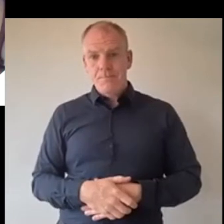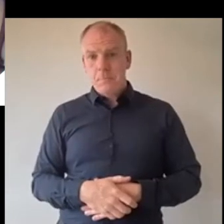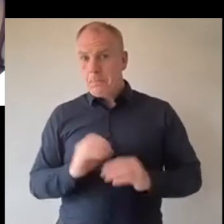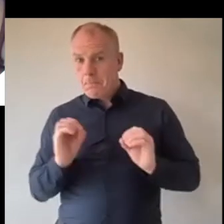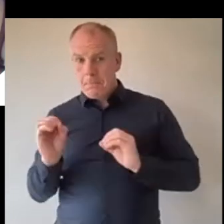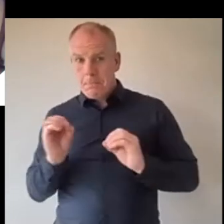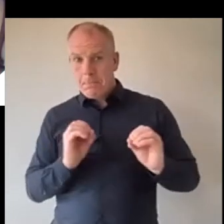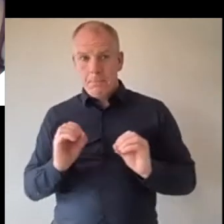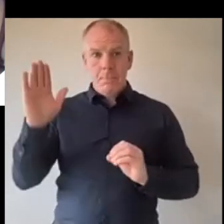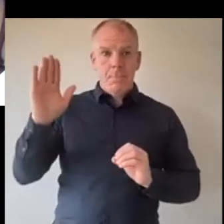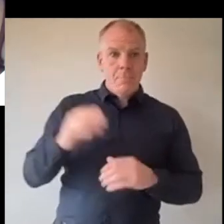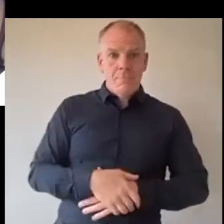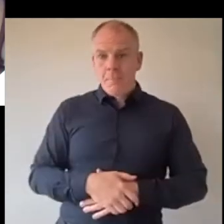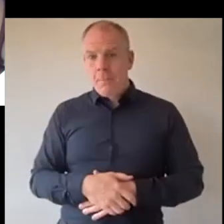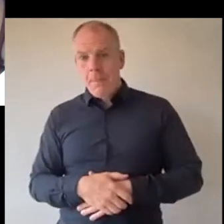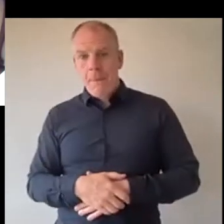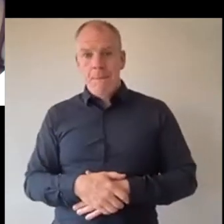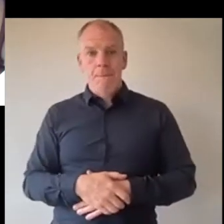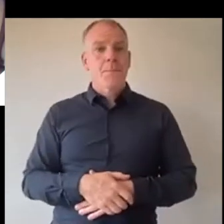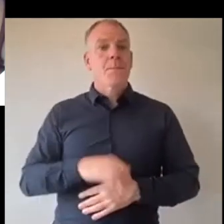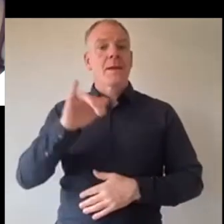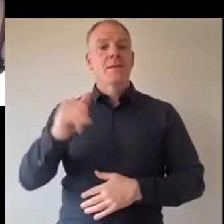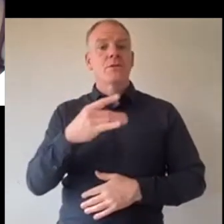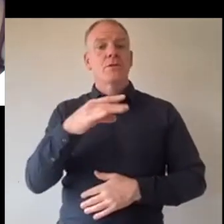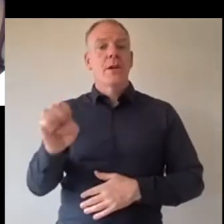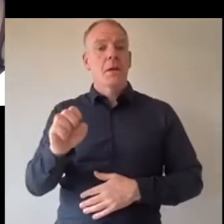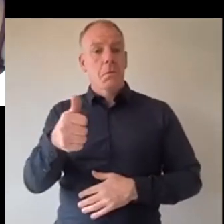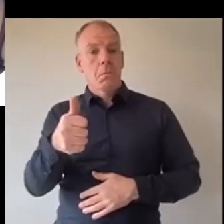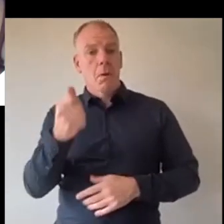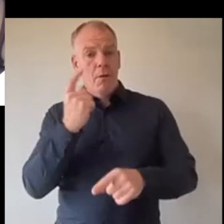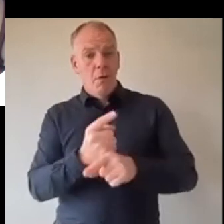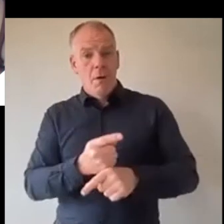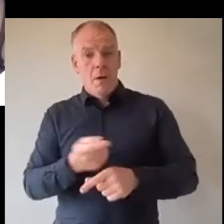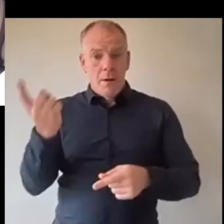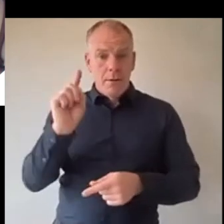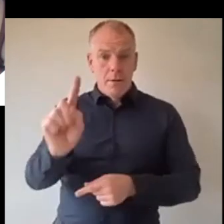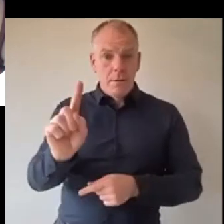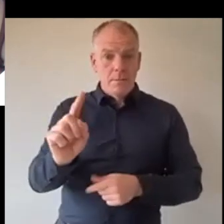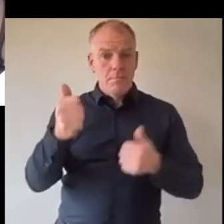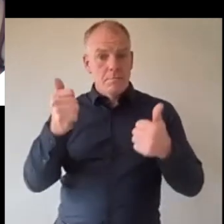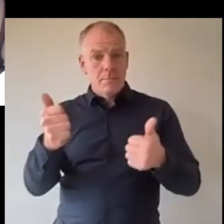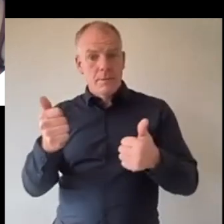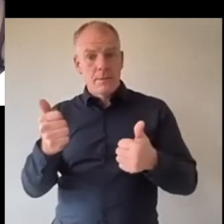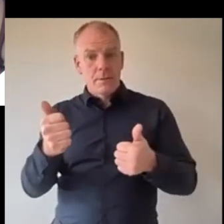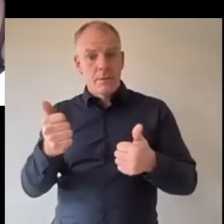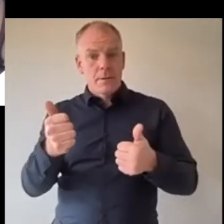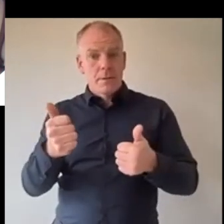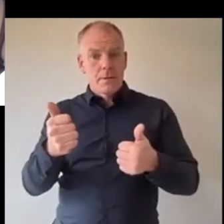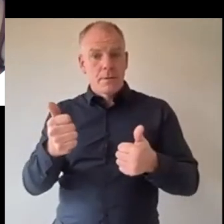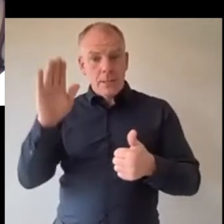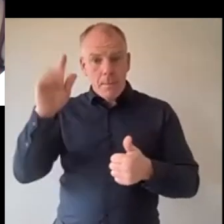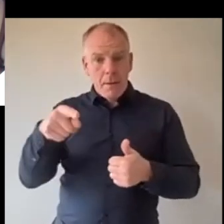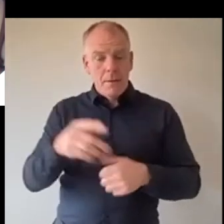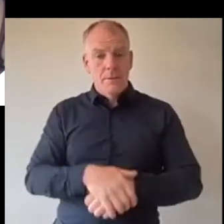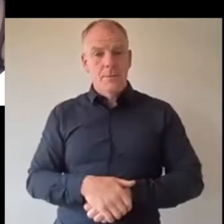no oh okay and jake brannigan I have back jake you have your hands up